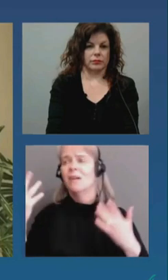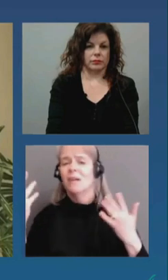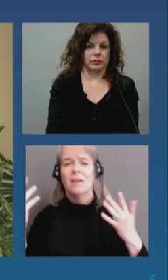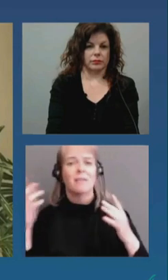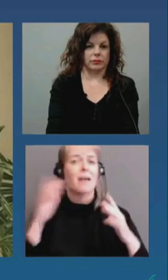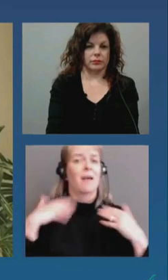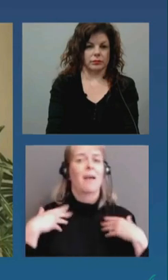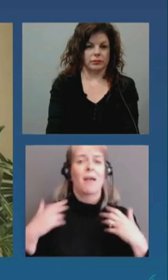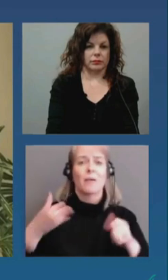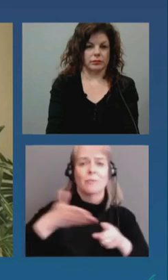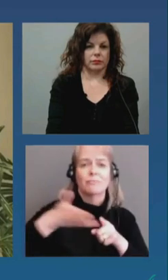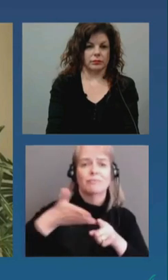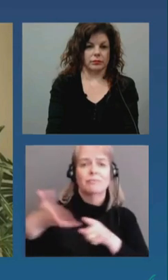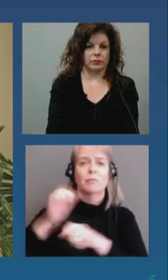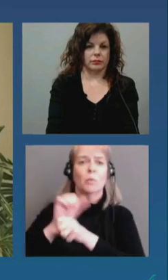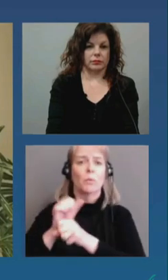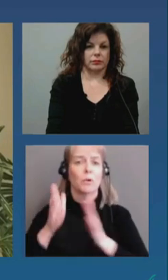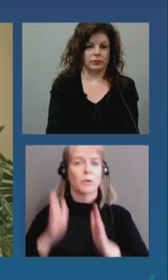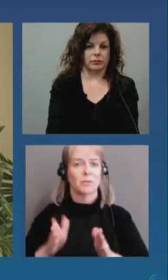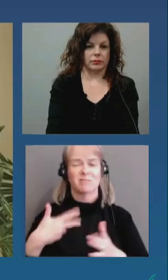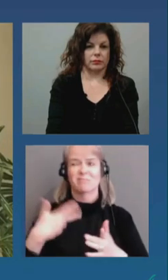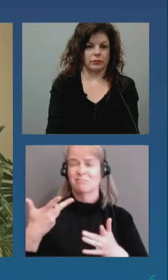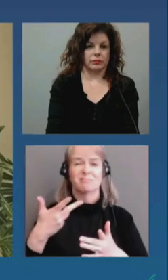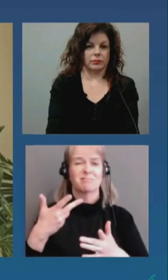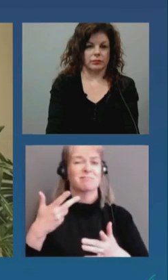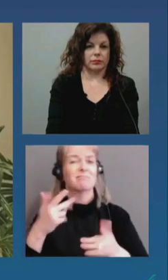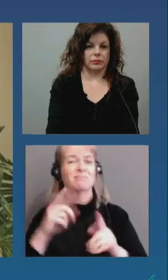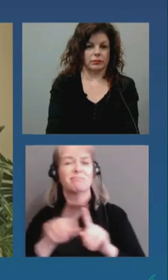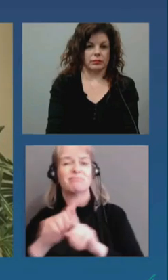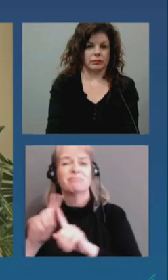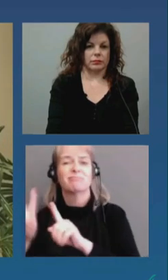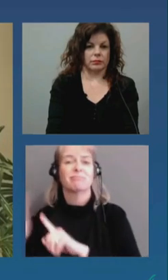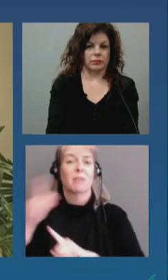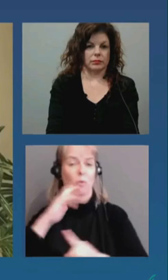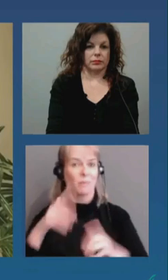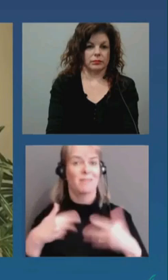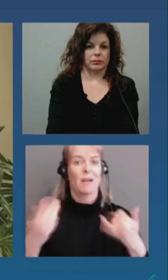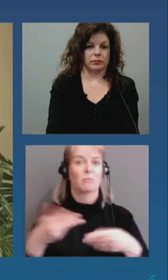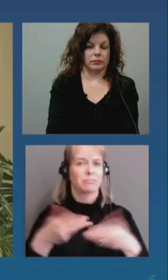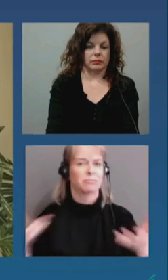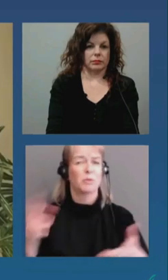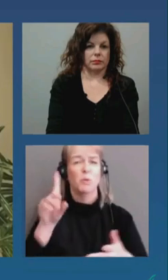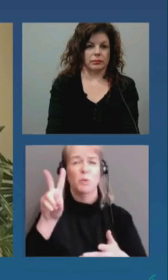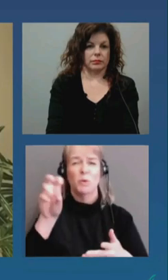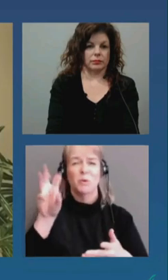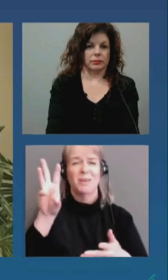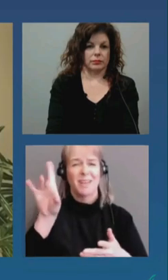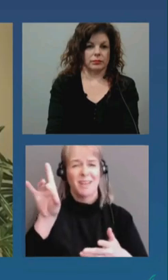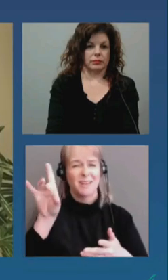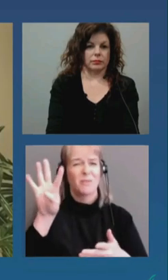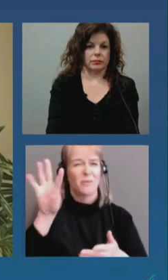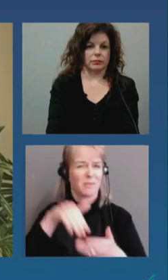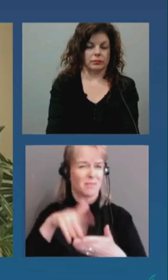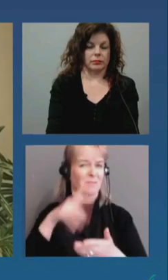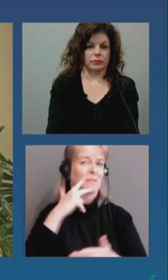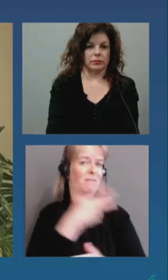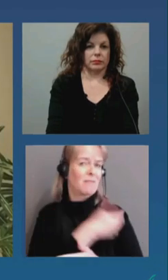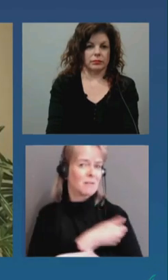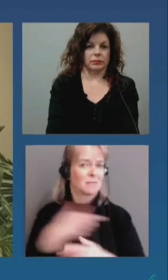we have administered over 284,000 vaccines to date. As of Monday, we